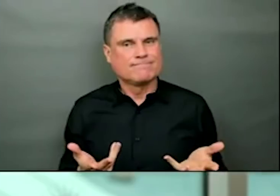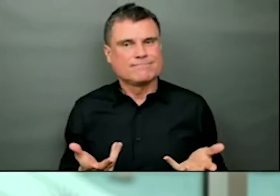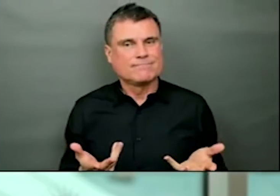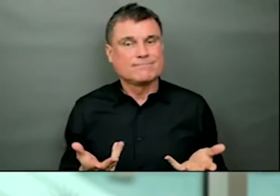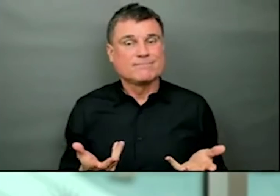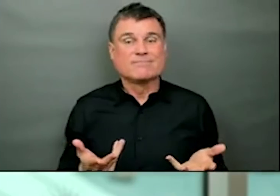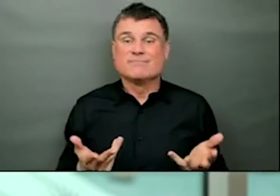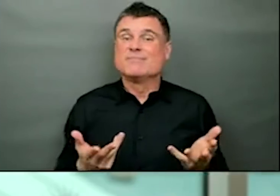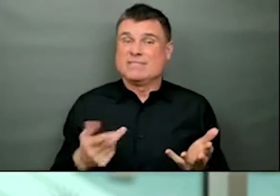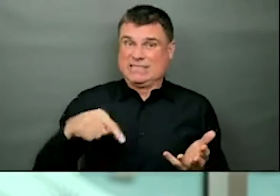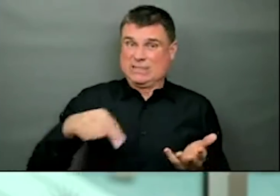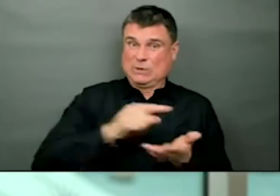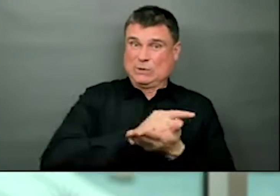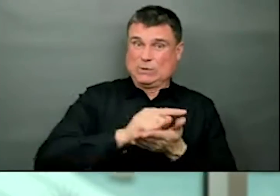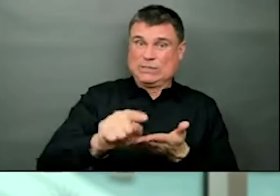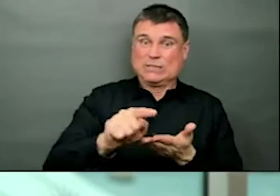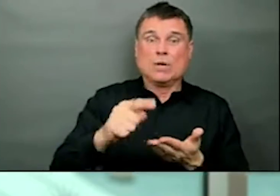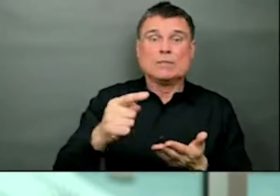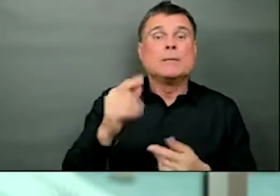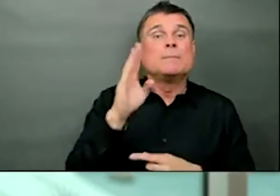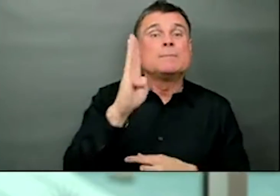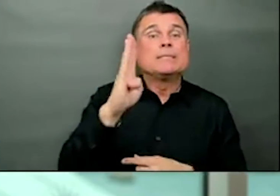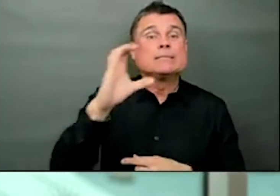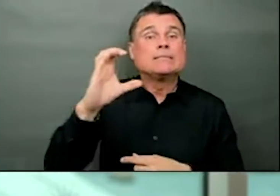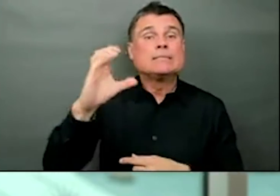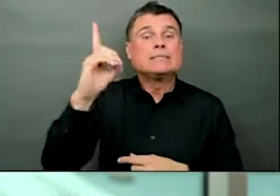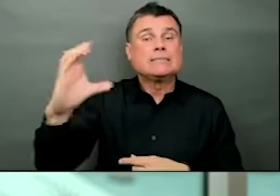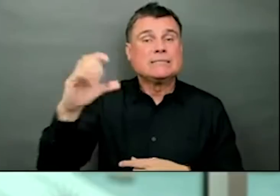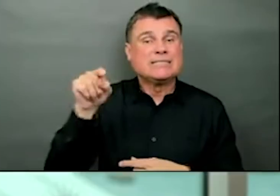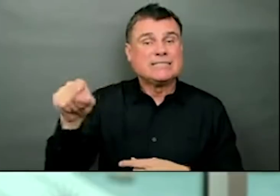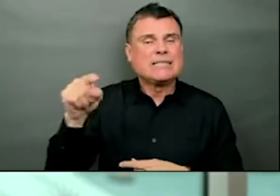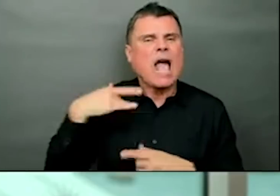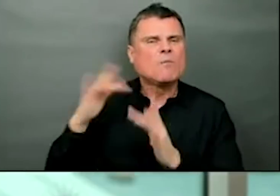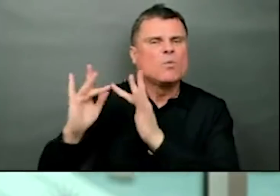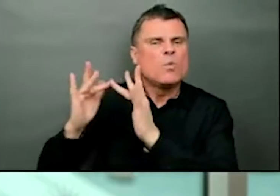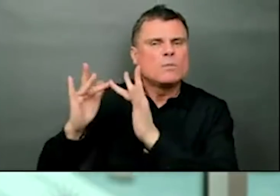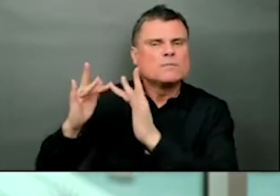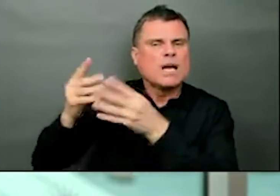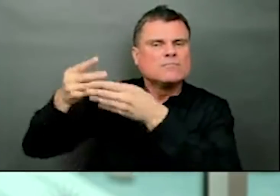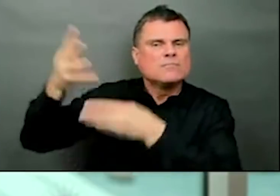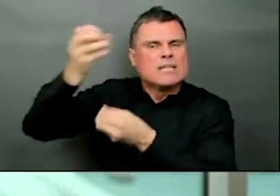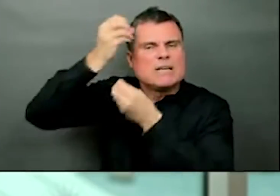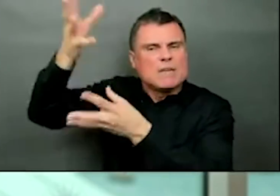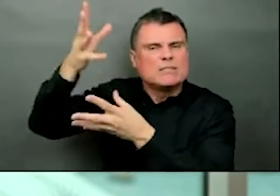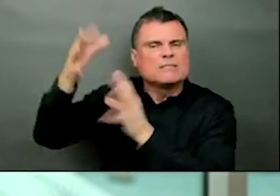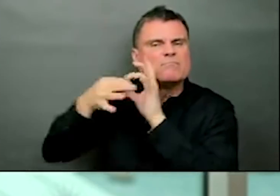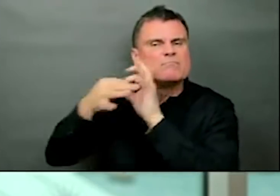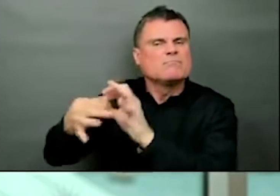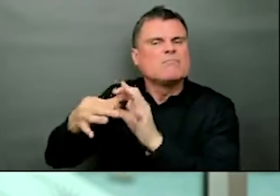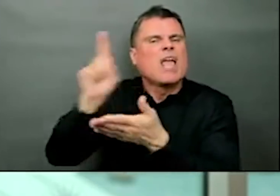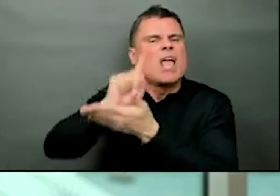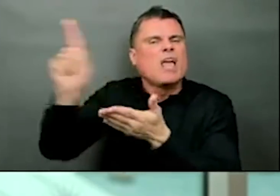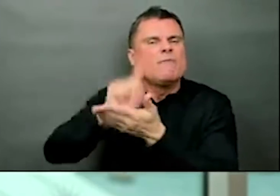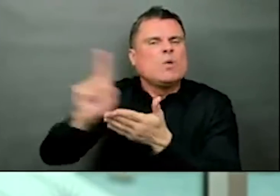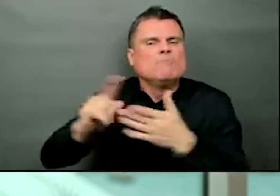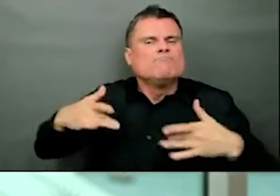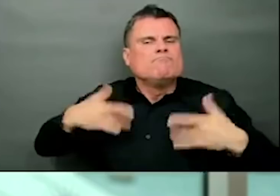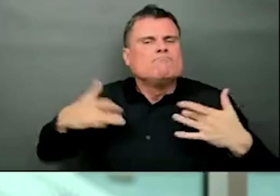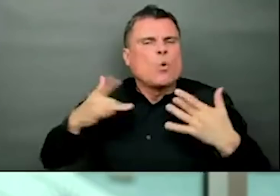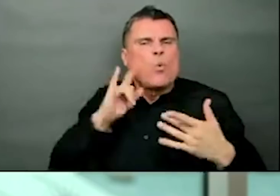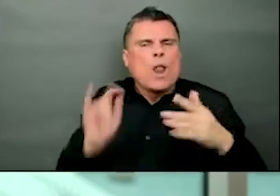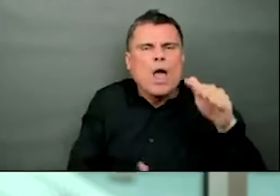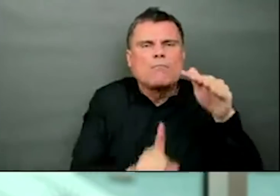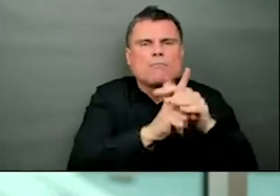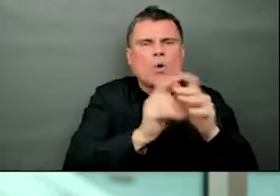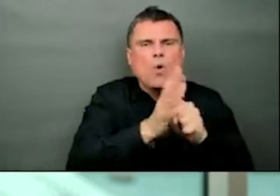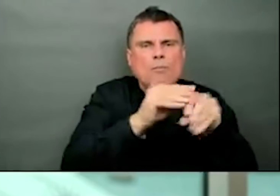on the BCCDC website, the weekly outbreak report on long-term care, assisted living and independent living. It is based on